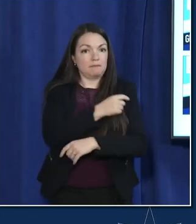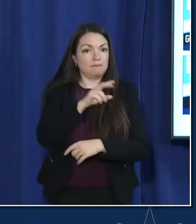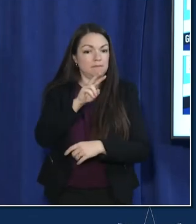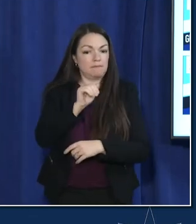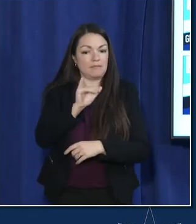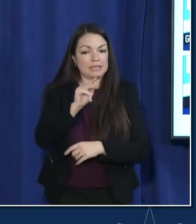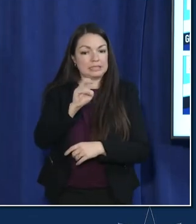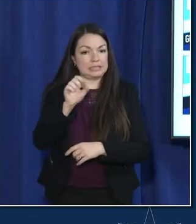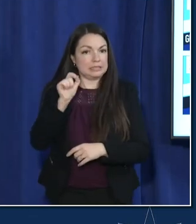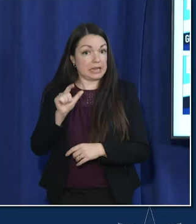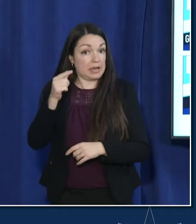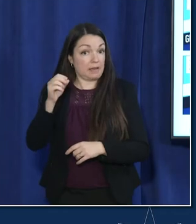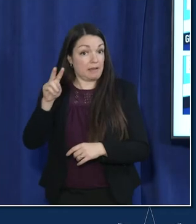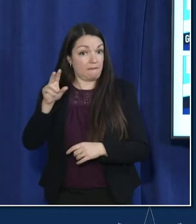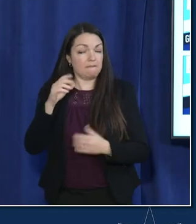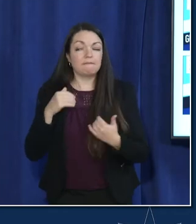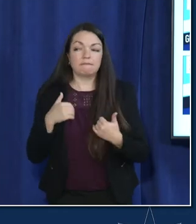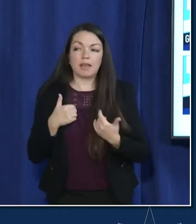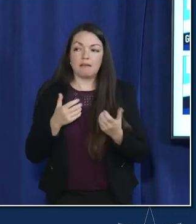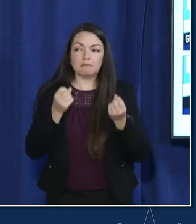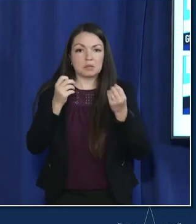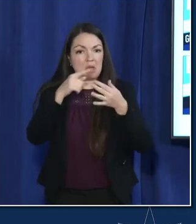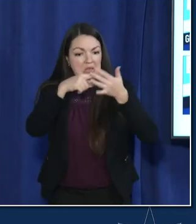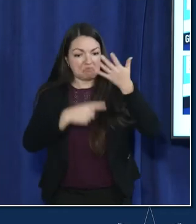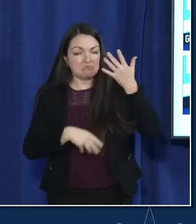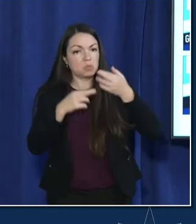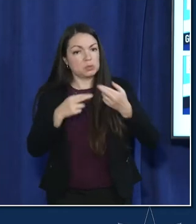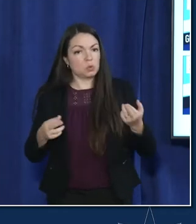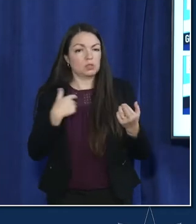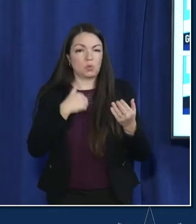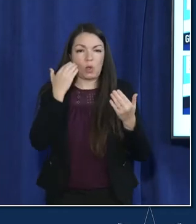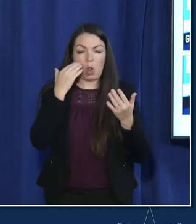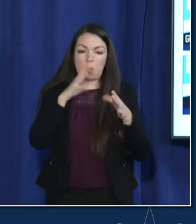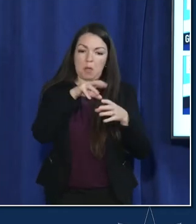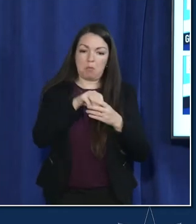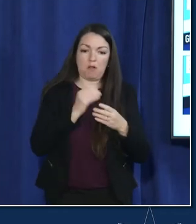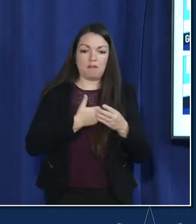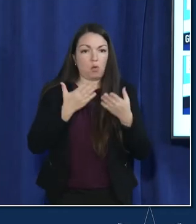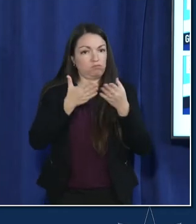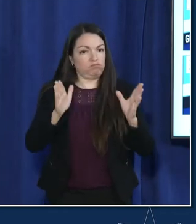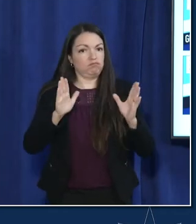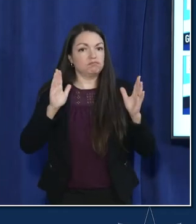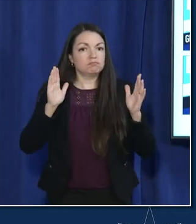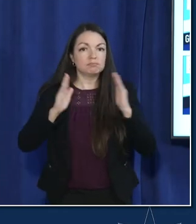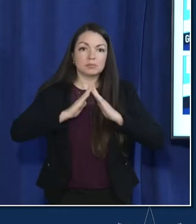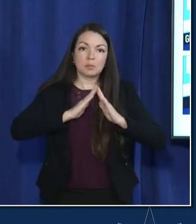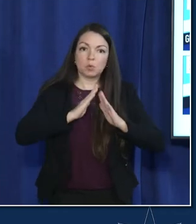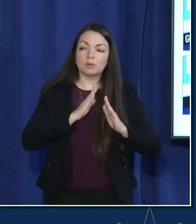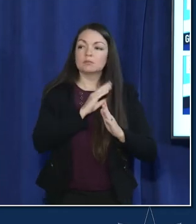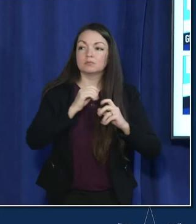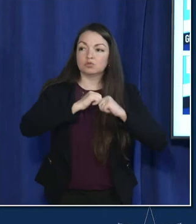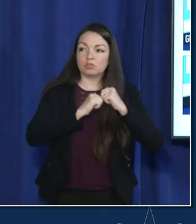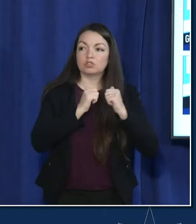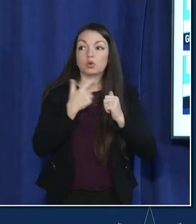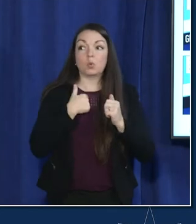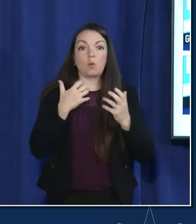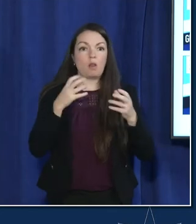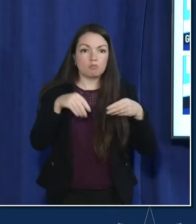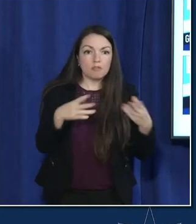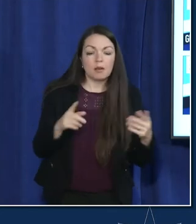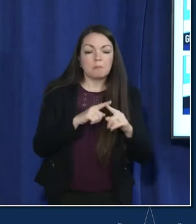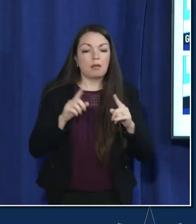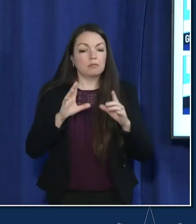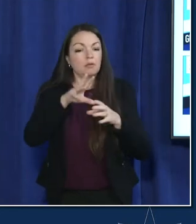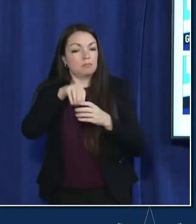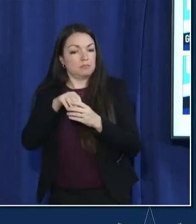recognizing that we are part of a larger structure here at cps we are looking to support our families and provide them with resources but knowing that we are part of the larger